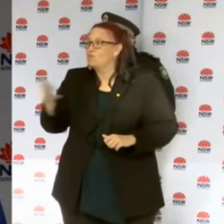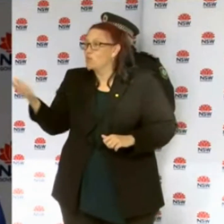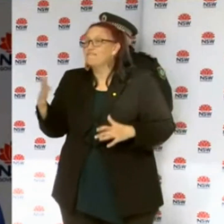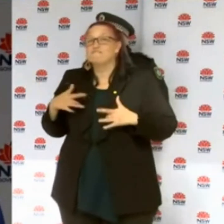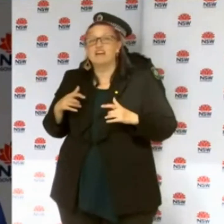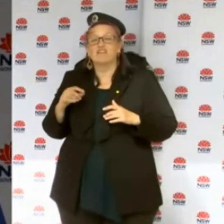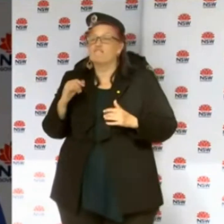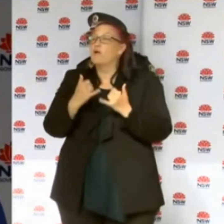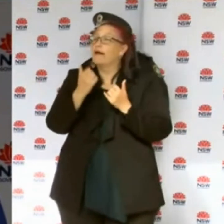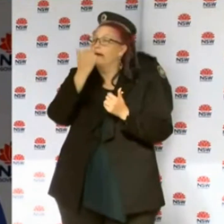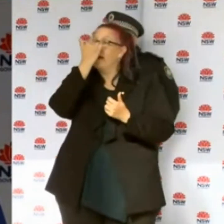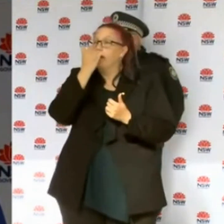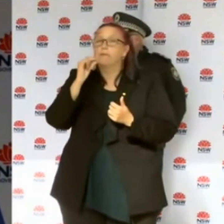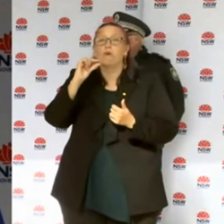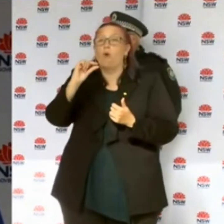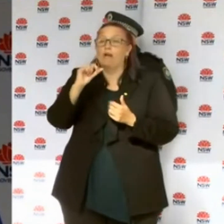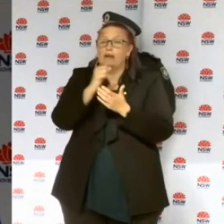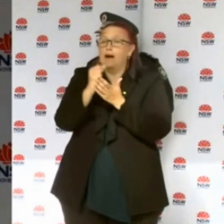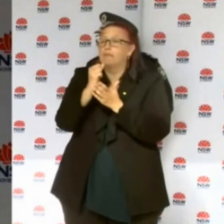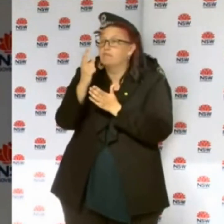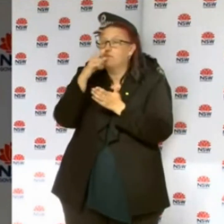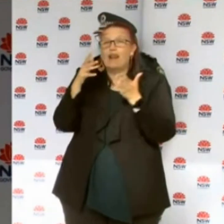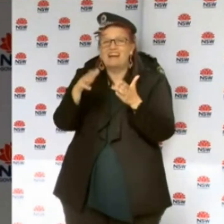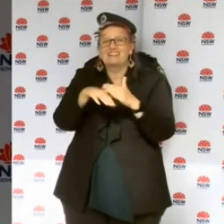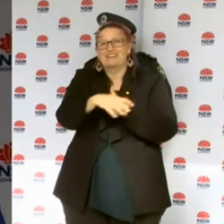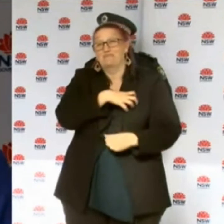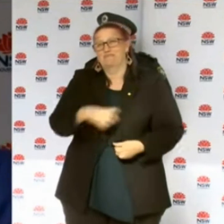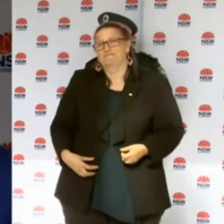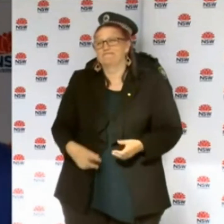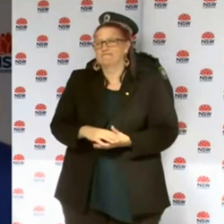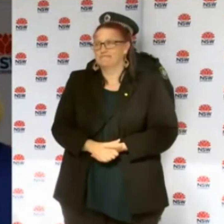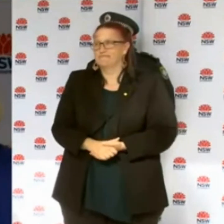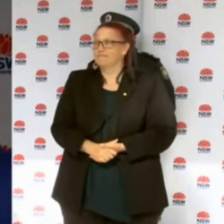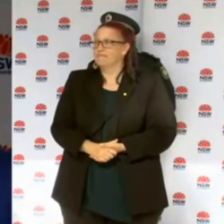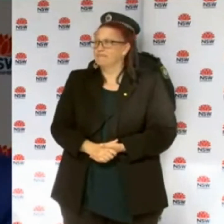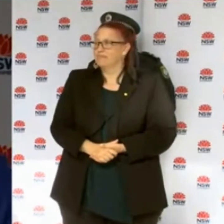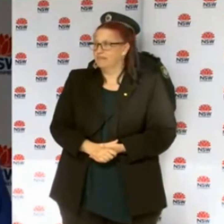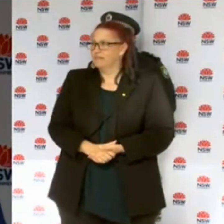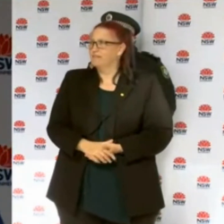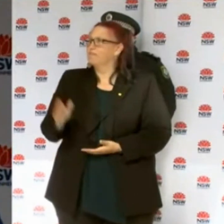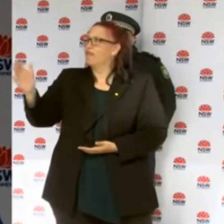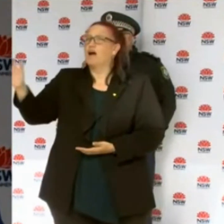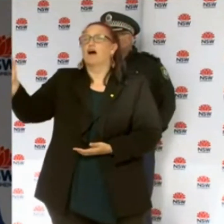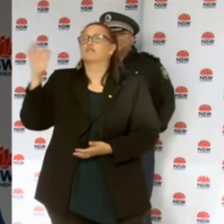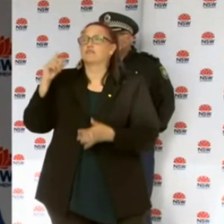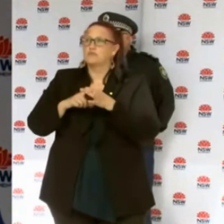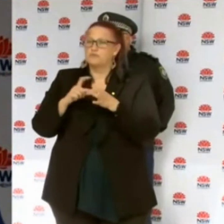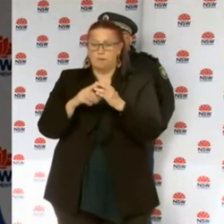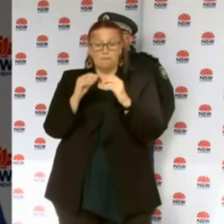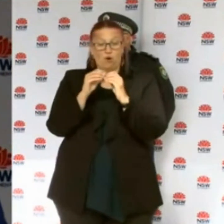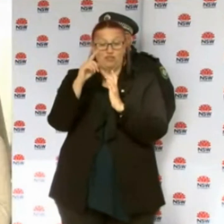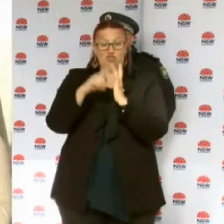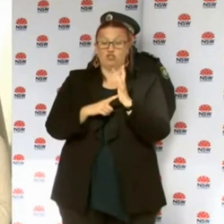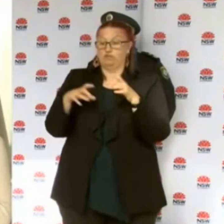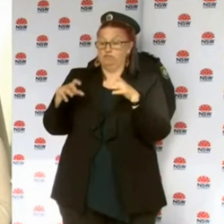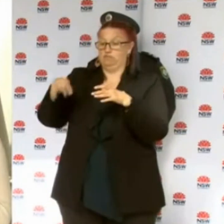allow a very small quorum in each of the parliaments. Dr Chan, of those linked to the Bondi cluster, how many of